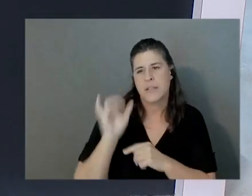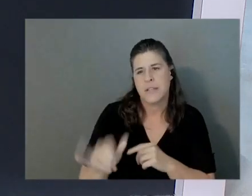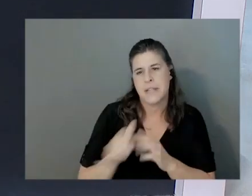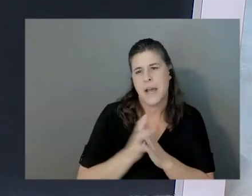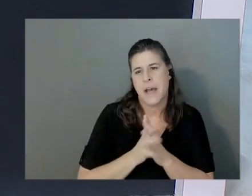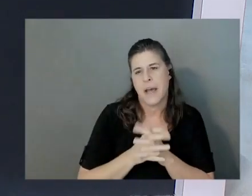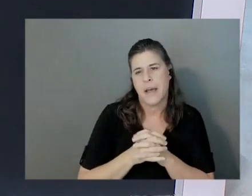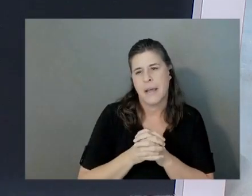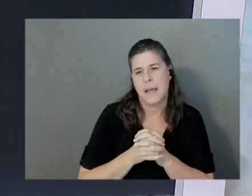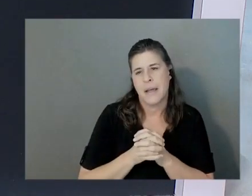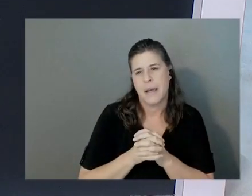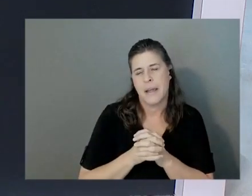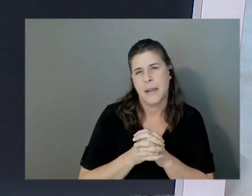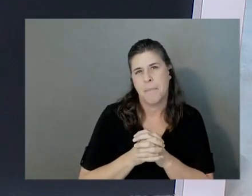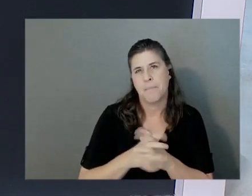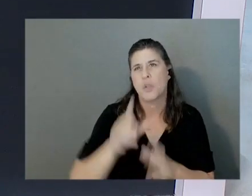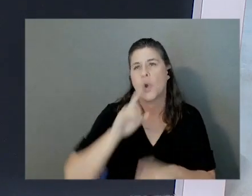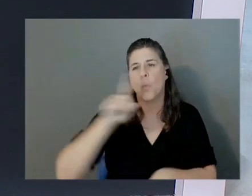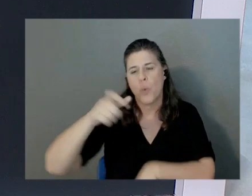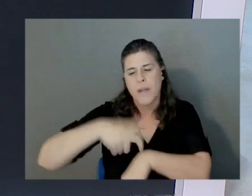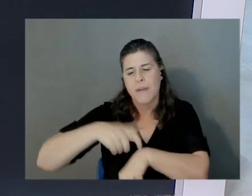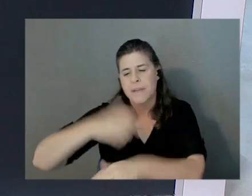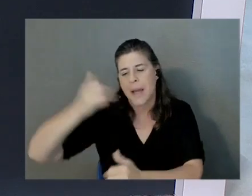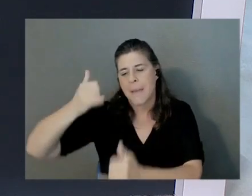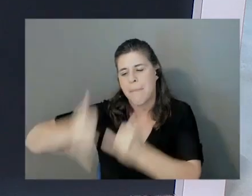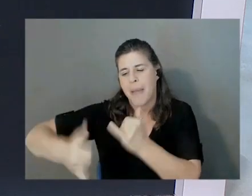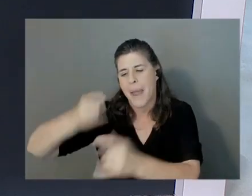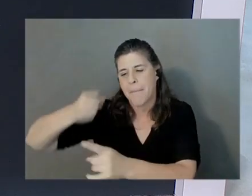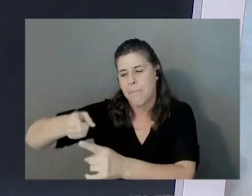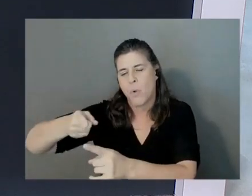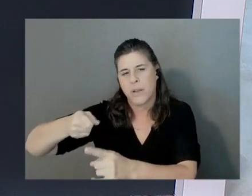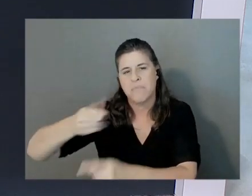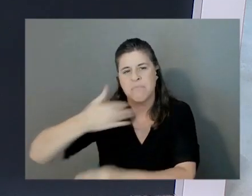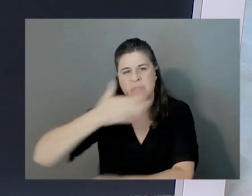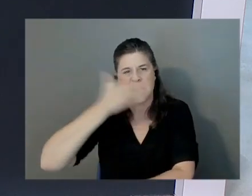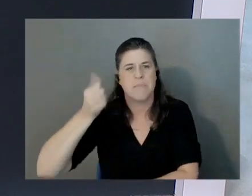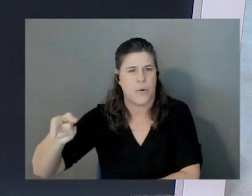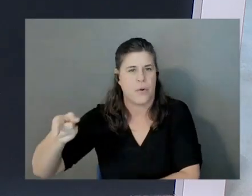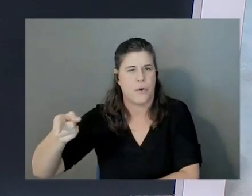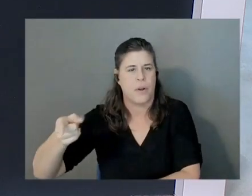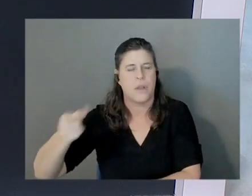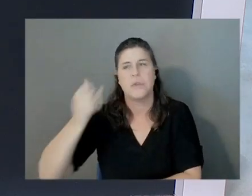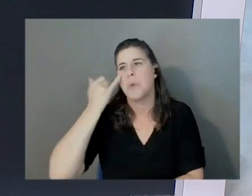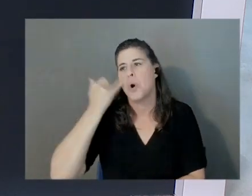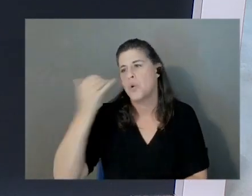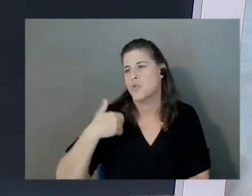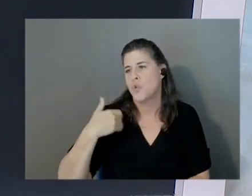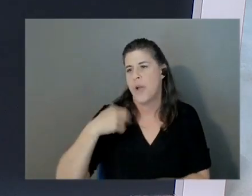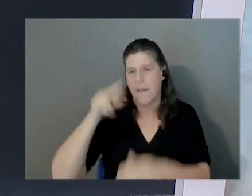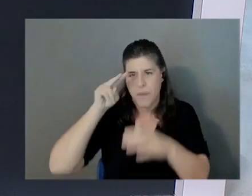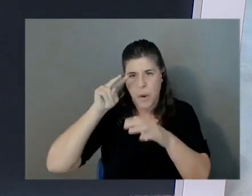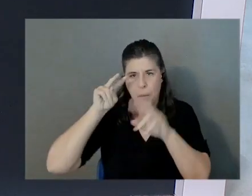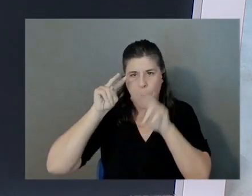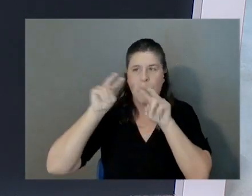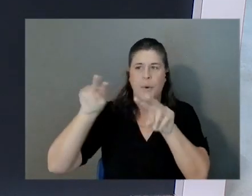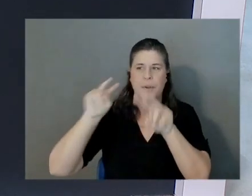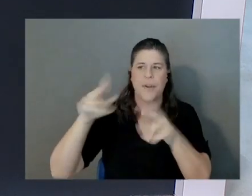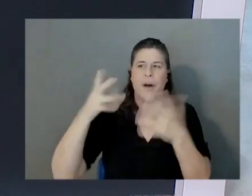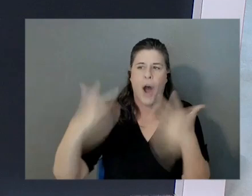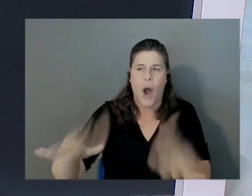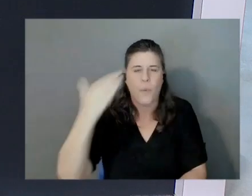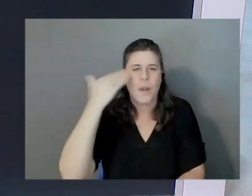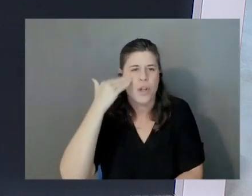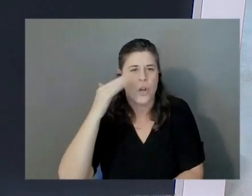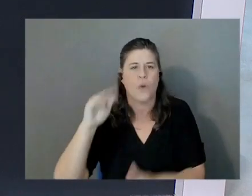the real-time endpoint use case is still better, and those are if you have predictable workloads, I guess. So if you have steady stream of